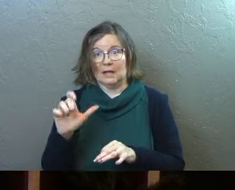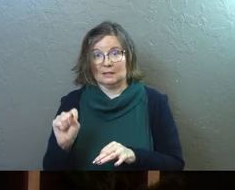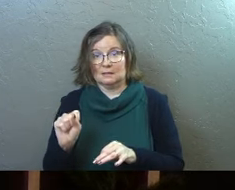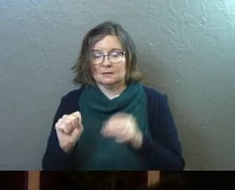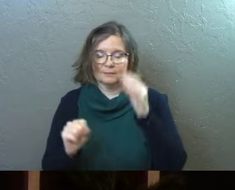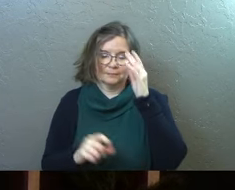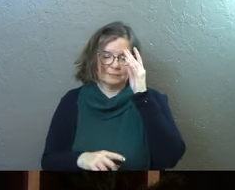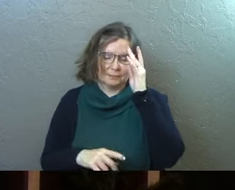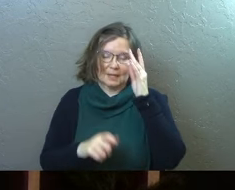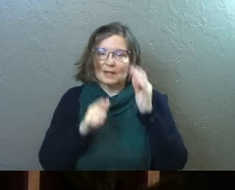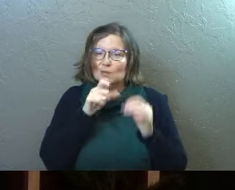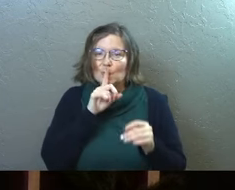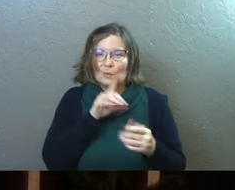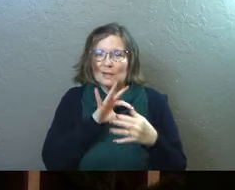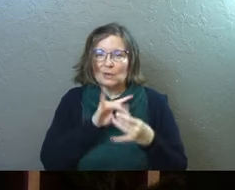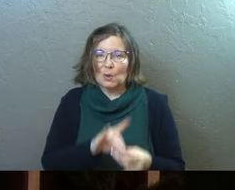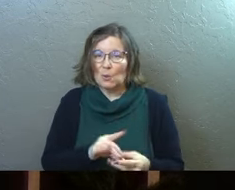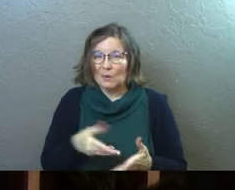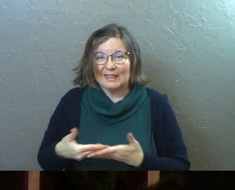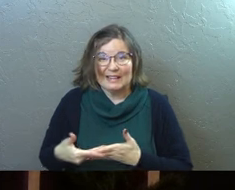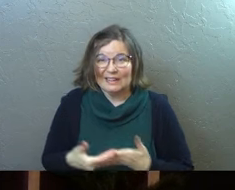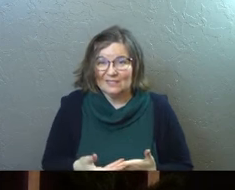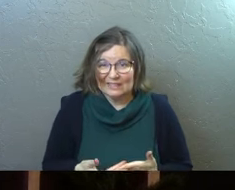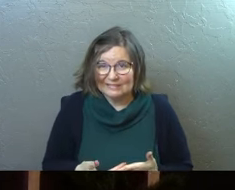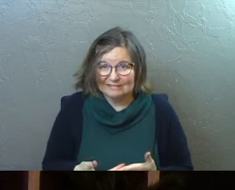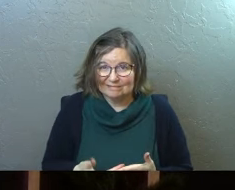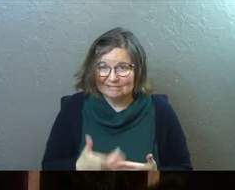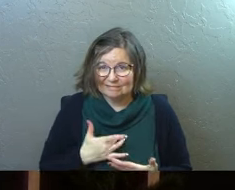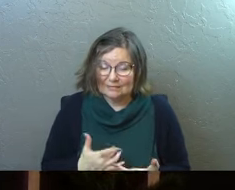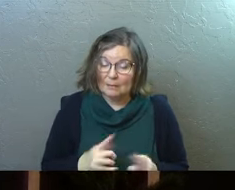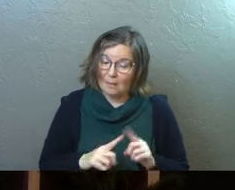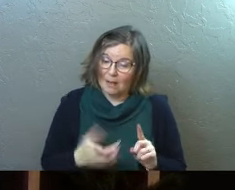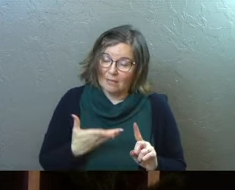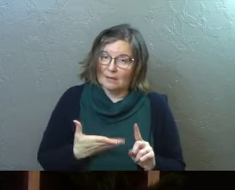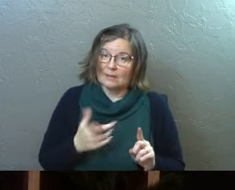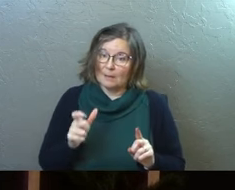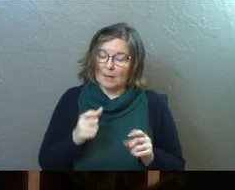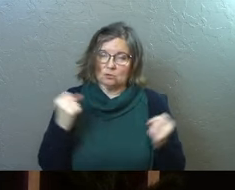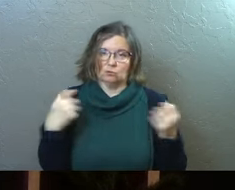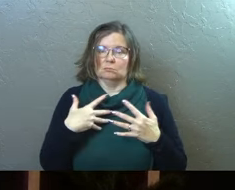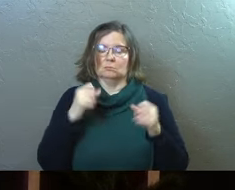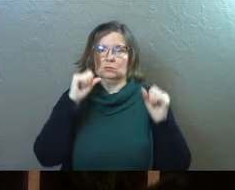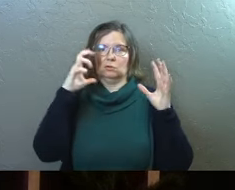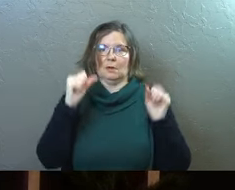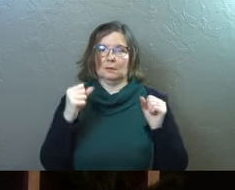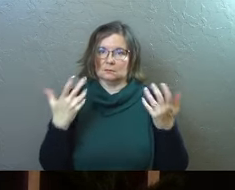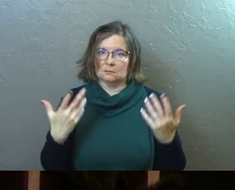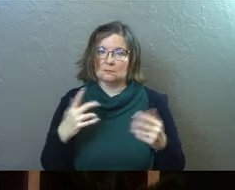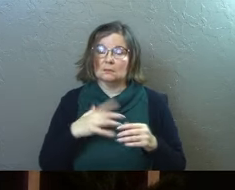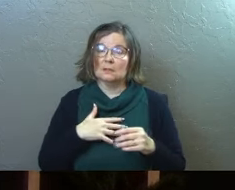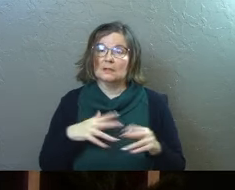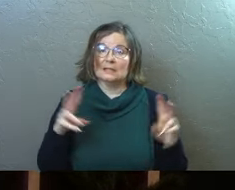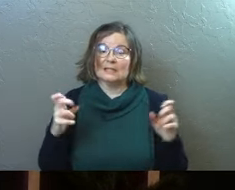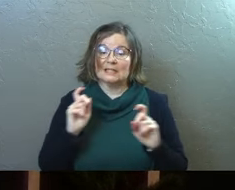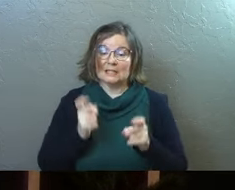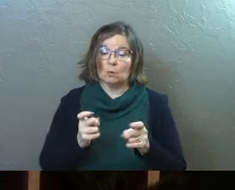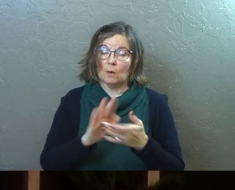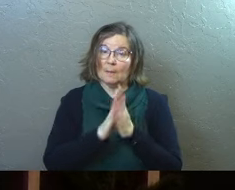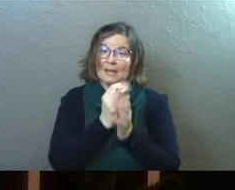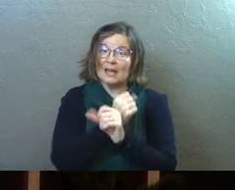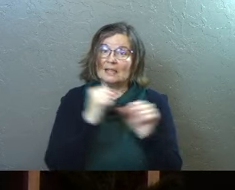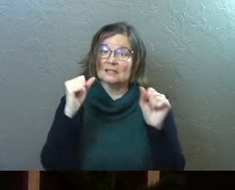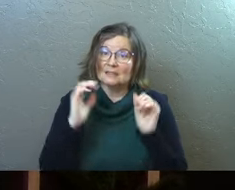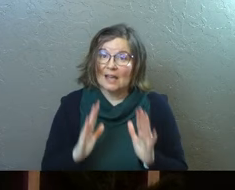Titles and titles that don't really go with an infant. They're, they're meant to shock us and surprise us. The titles, he's going to be a